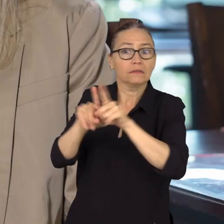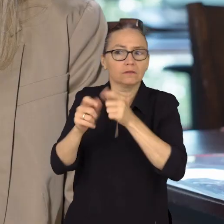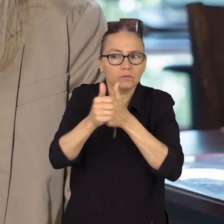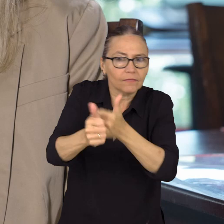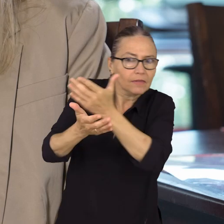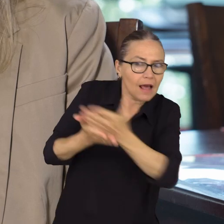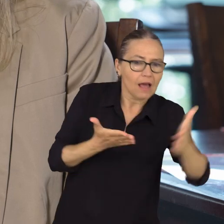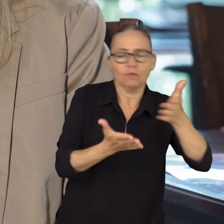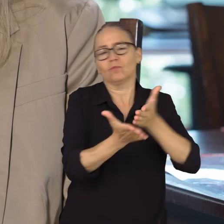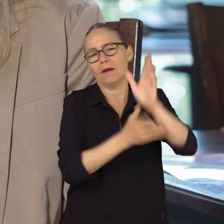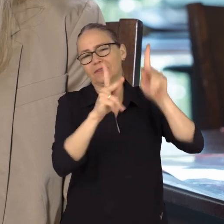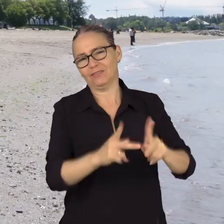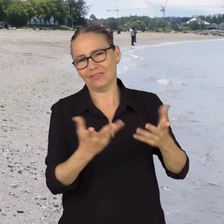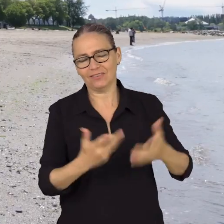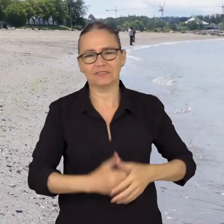assessment and compliance.